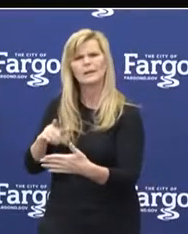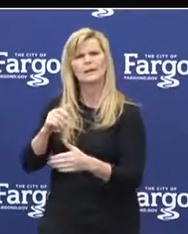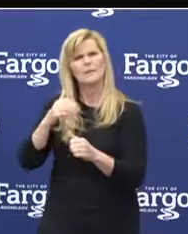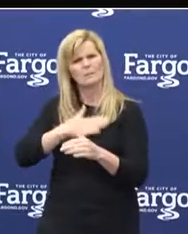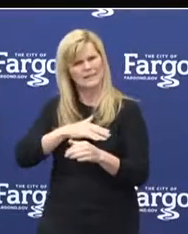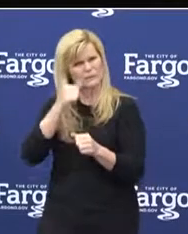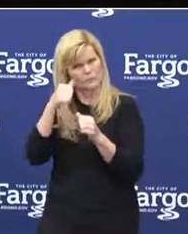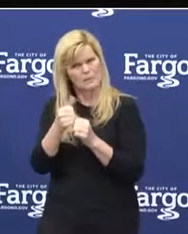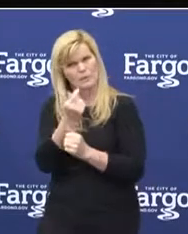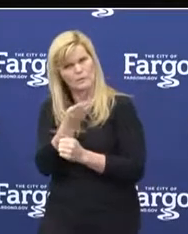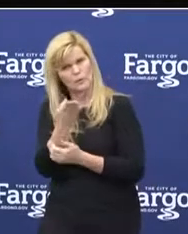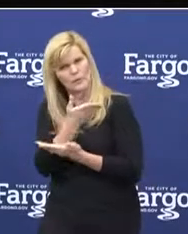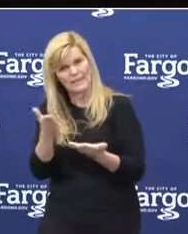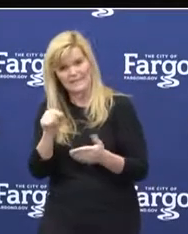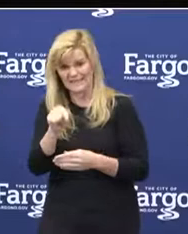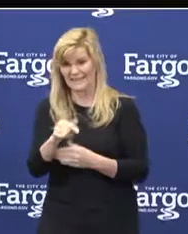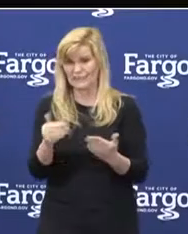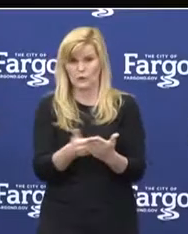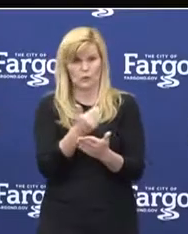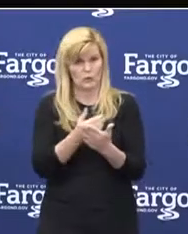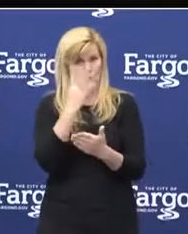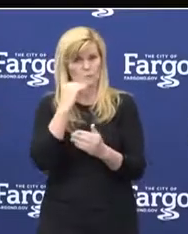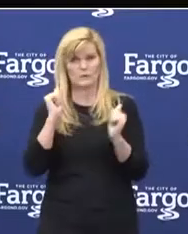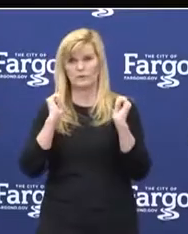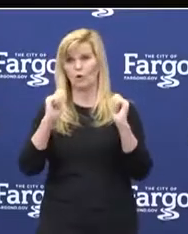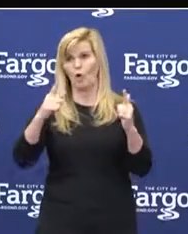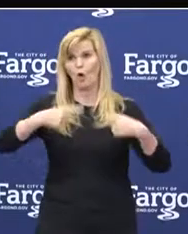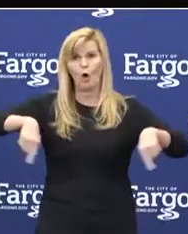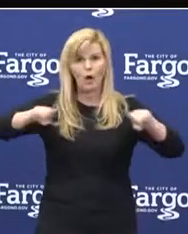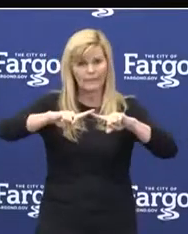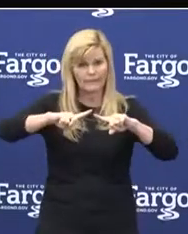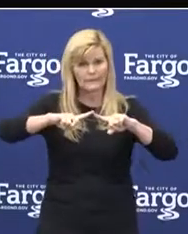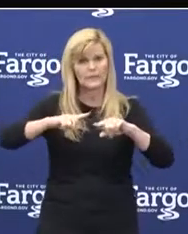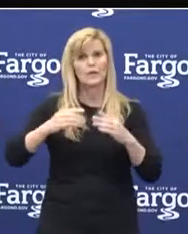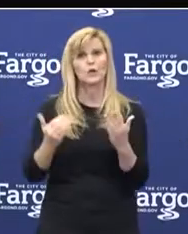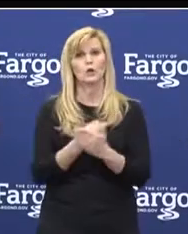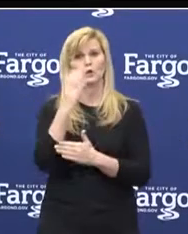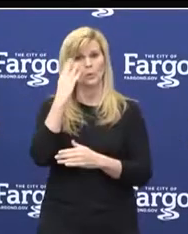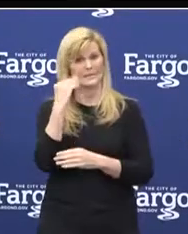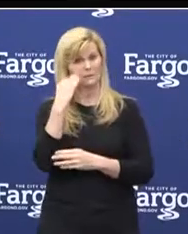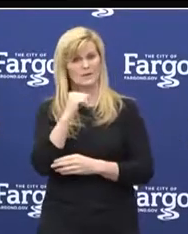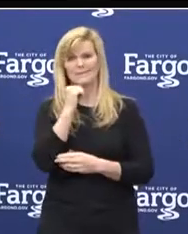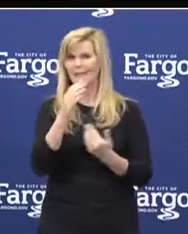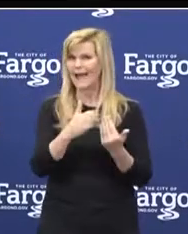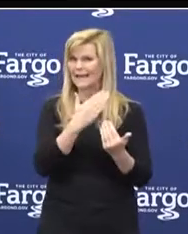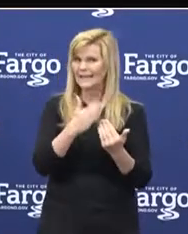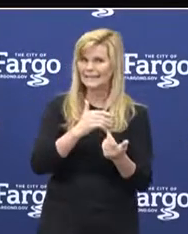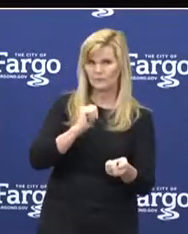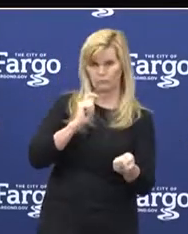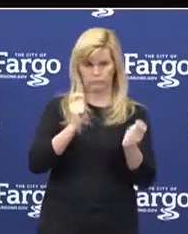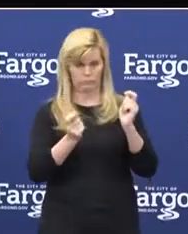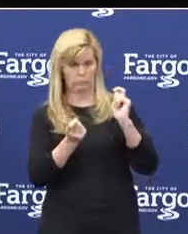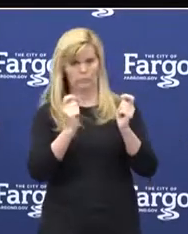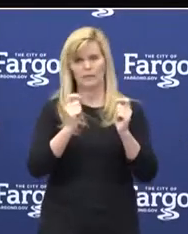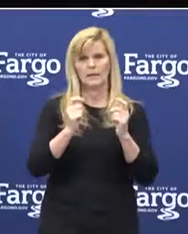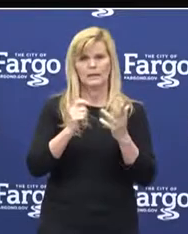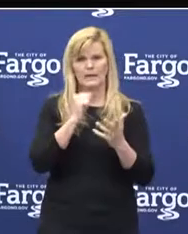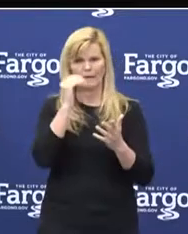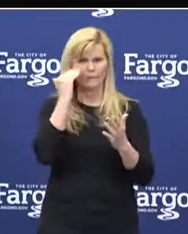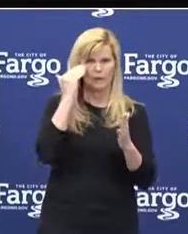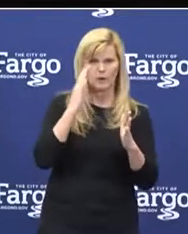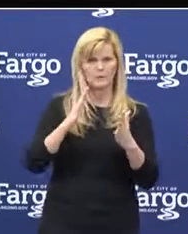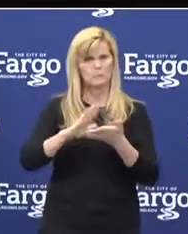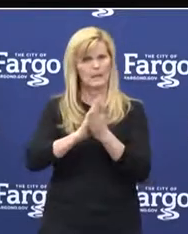things. This is a new experience for all of us, and new experiences are difficult, unfamiliar, and can cause heightened